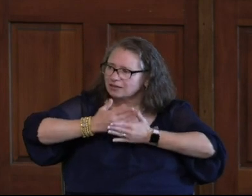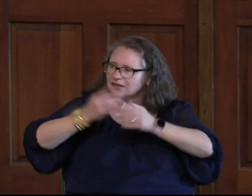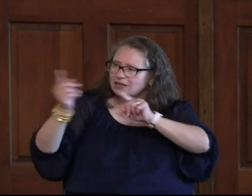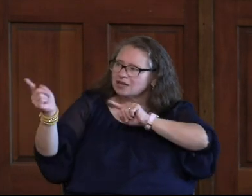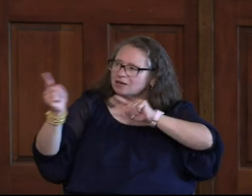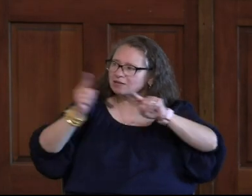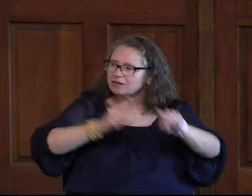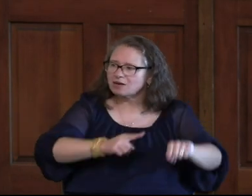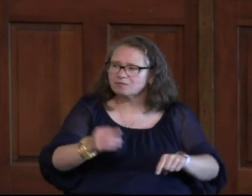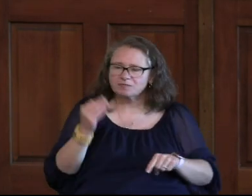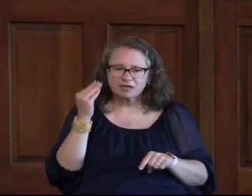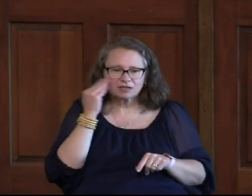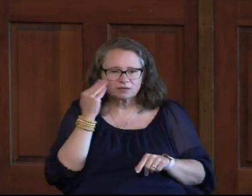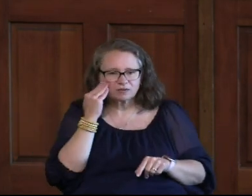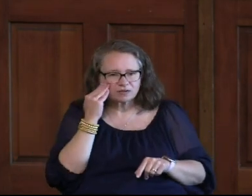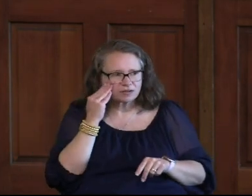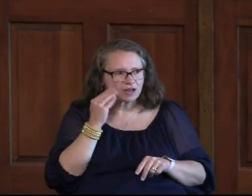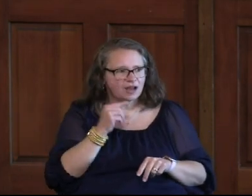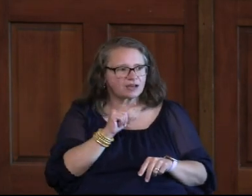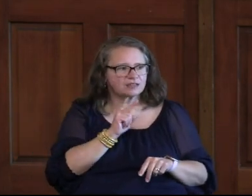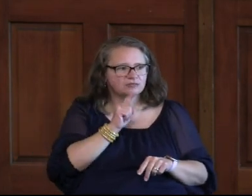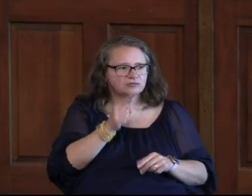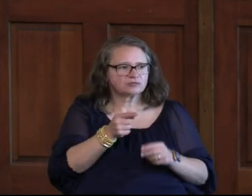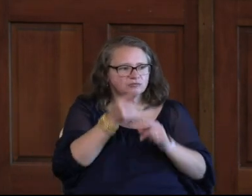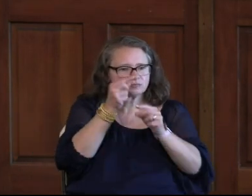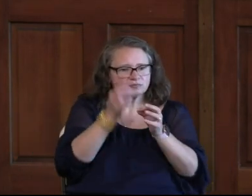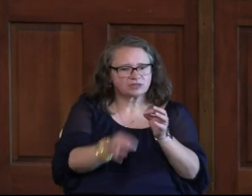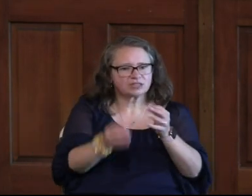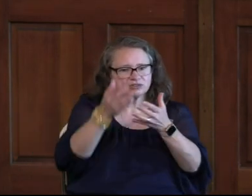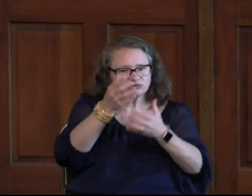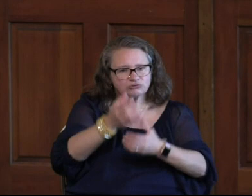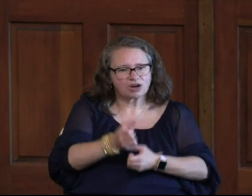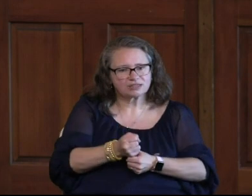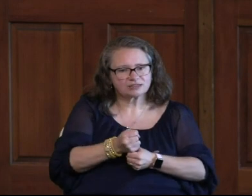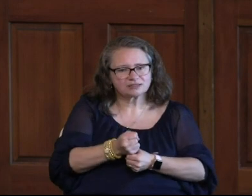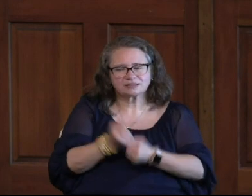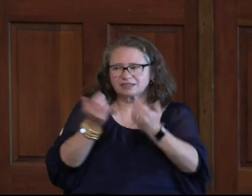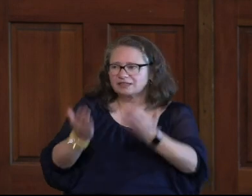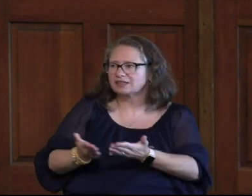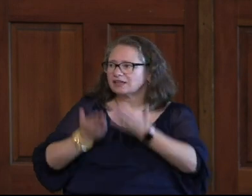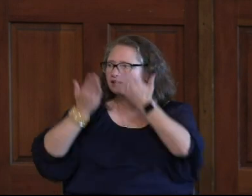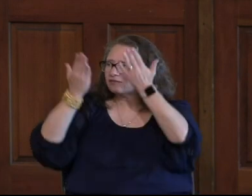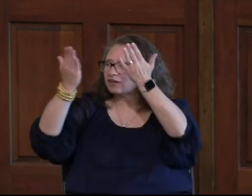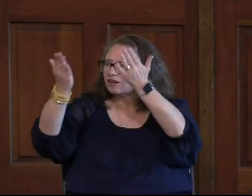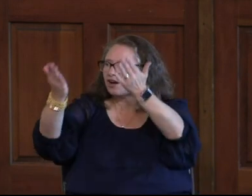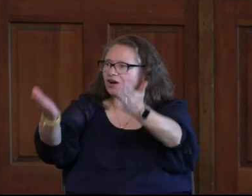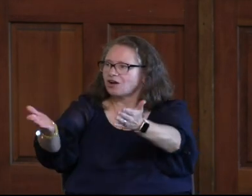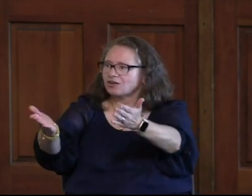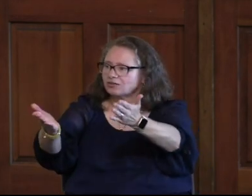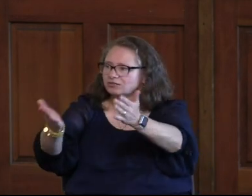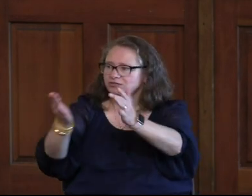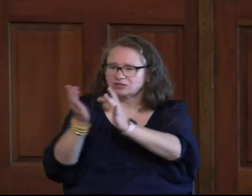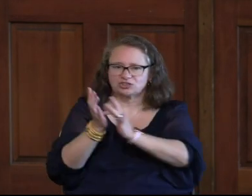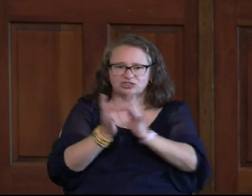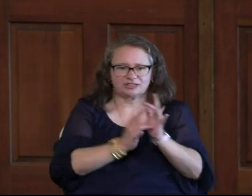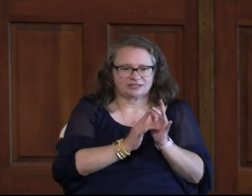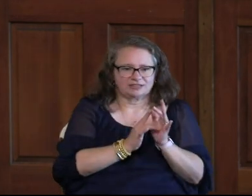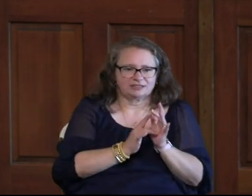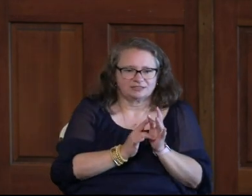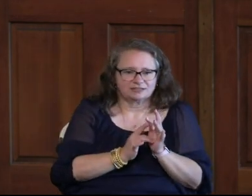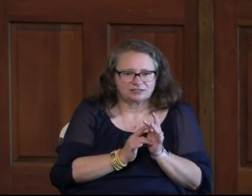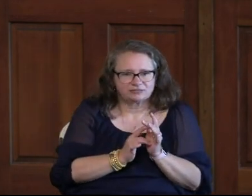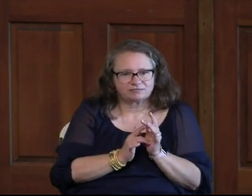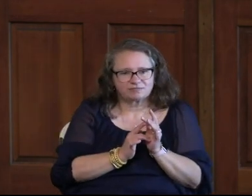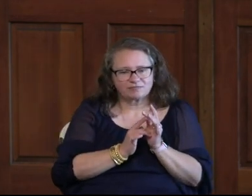What May I I'll I'll I'll Trust And Leave It All To Him Listen To This Last Part